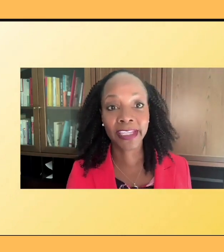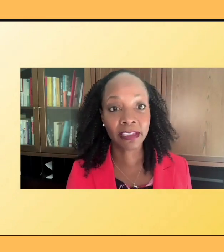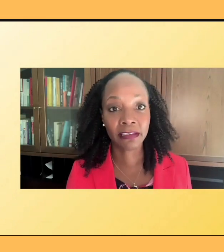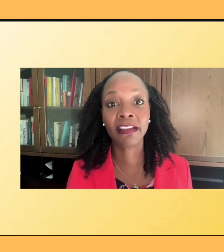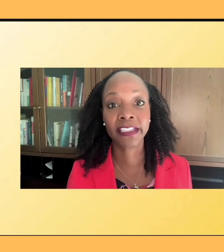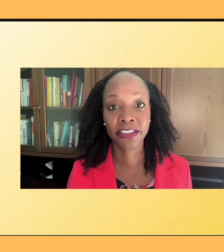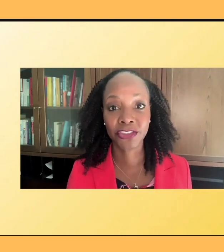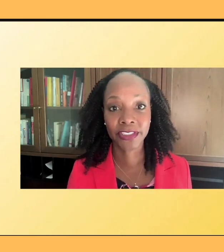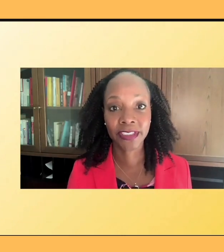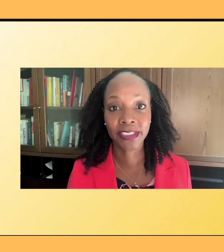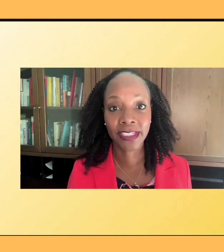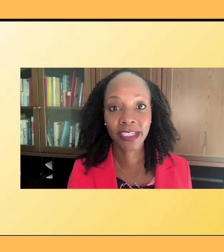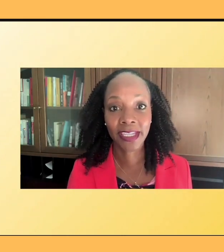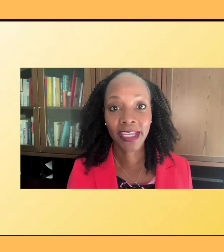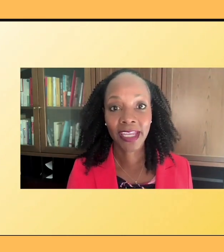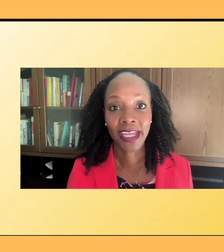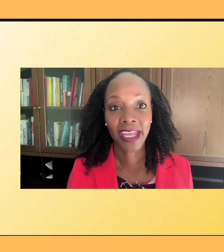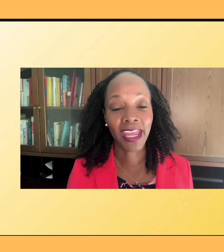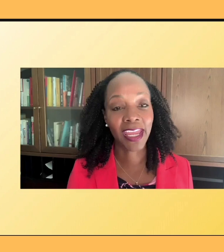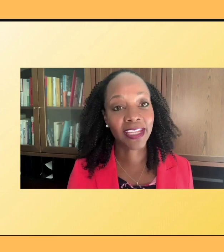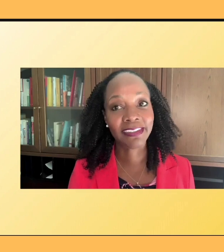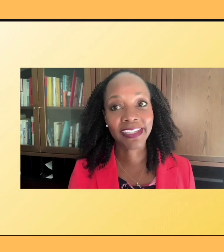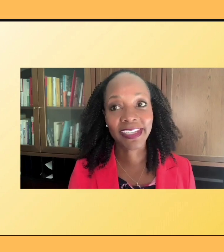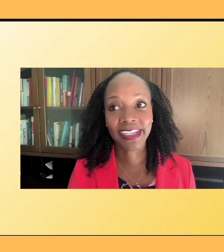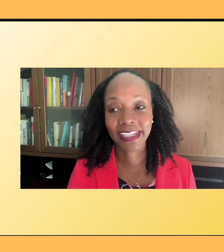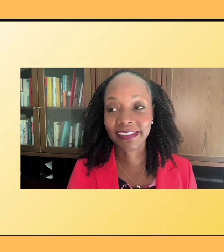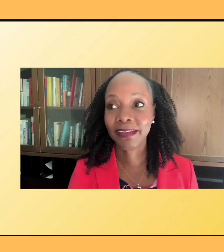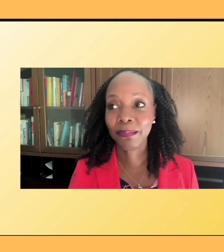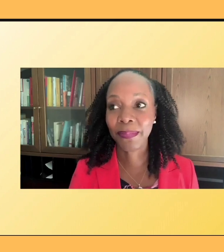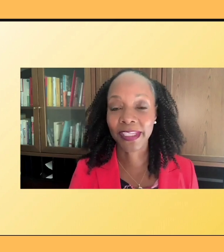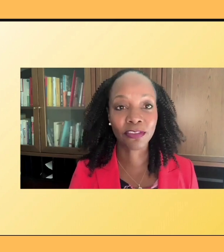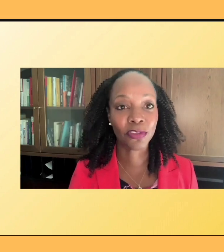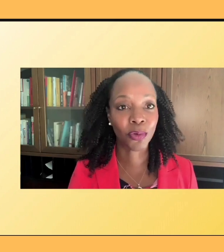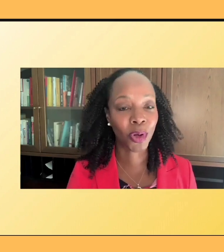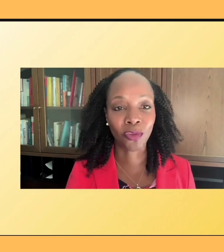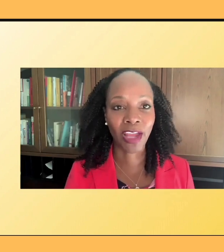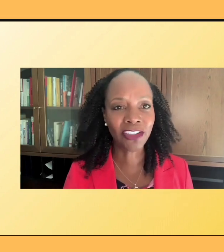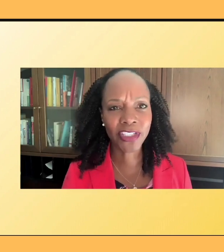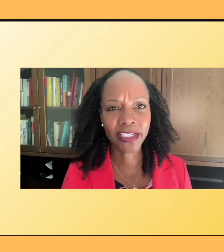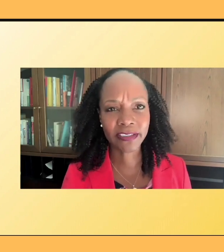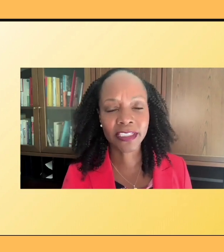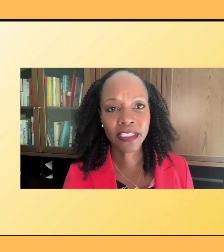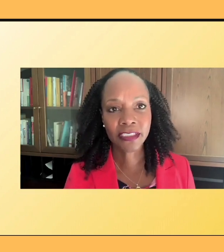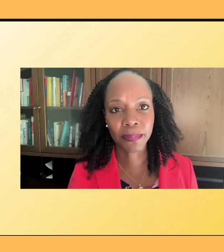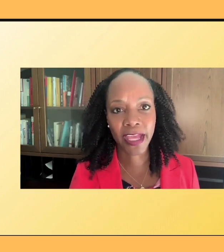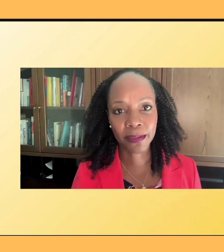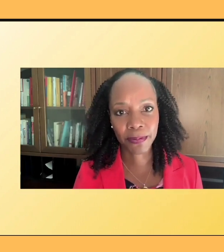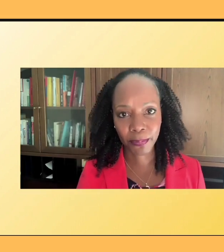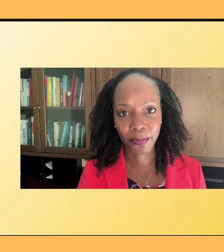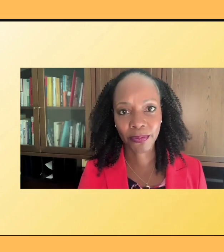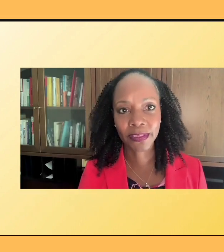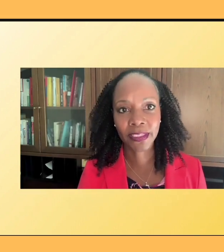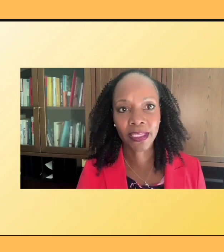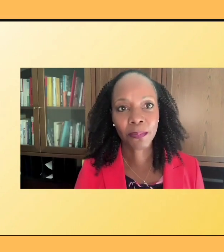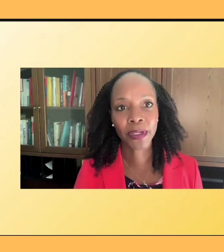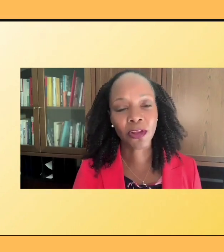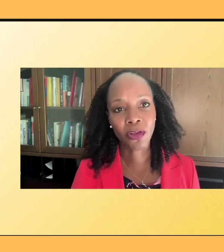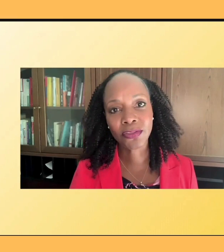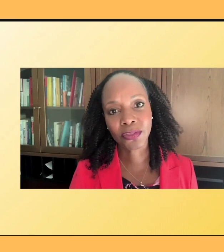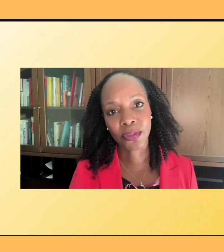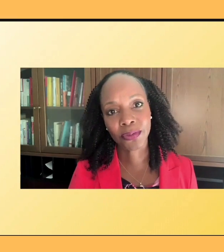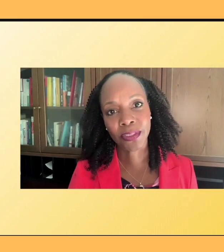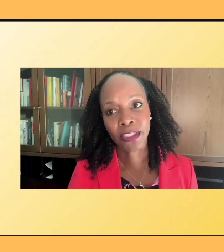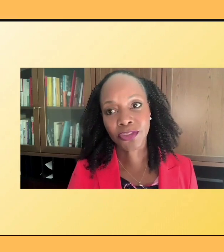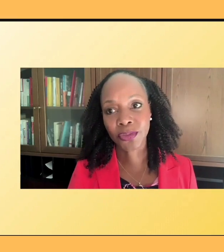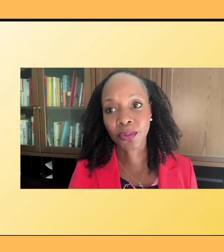And it means the world not just to Black people, but also to other people